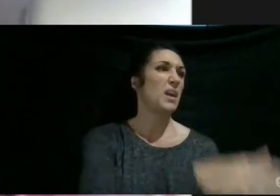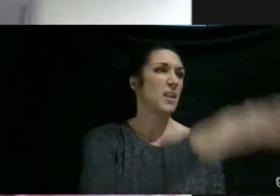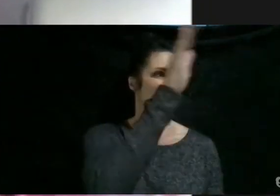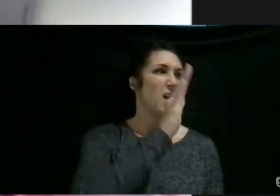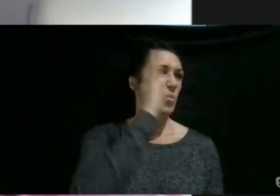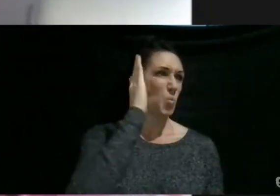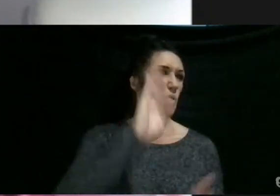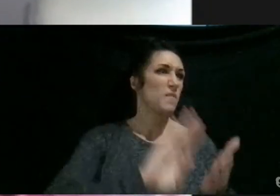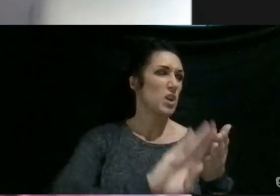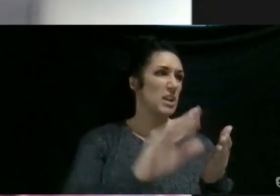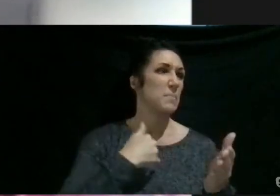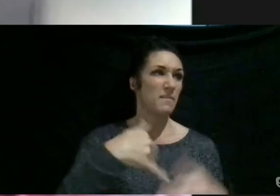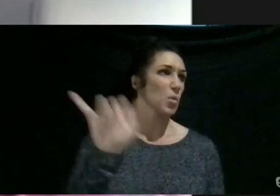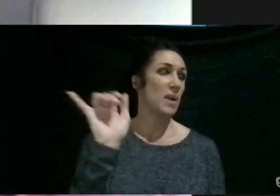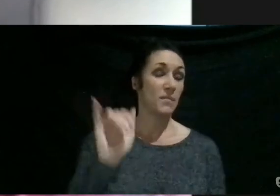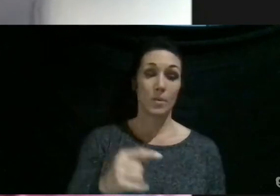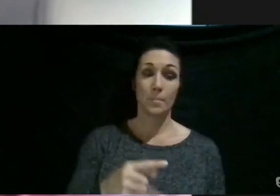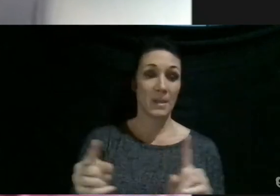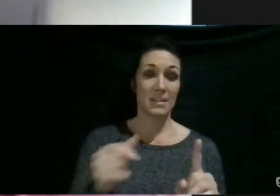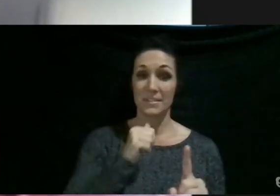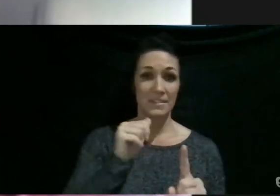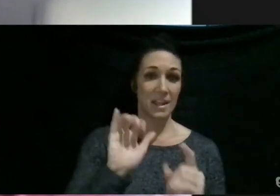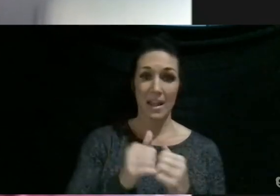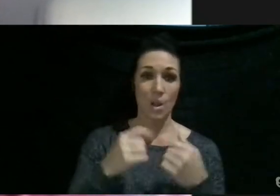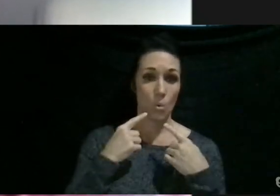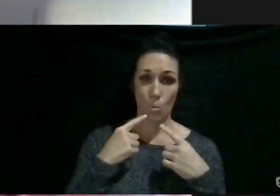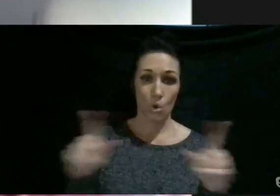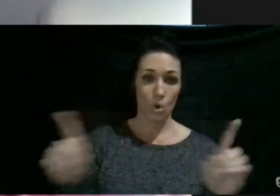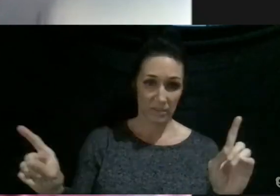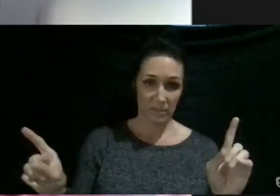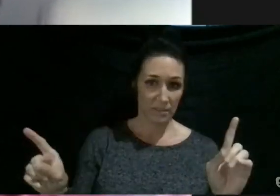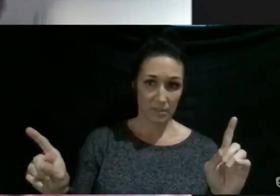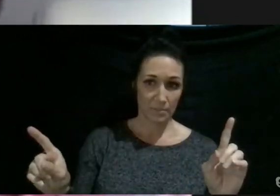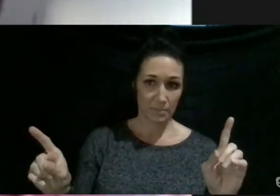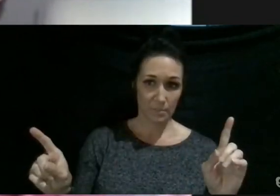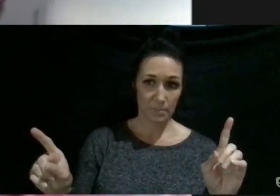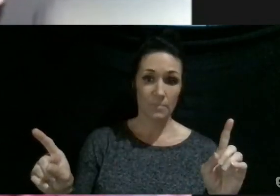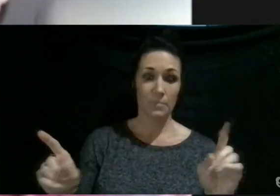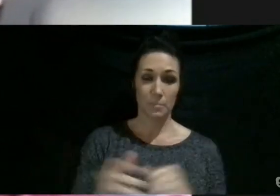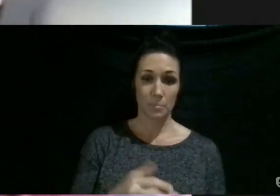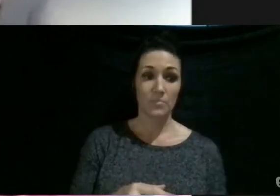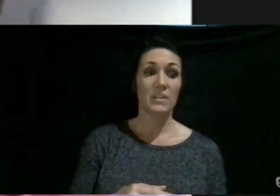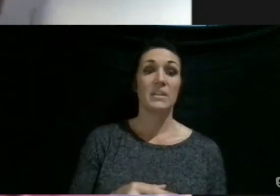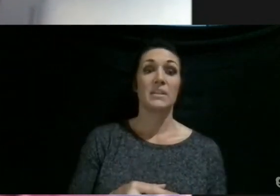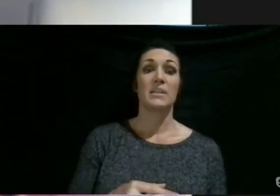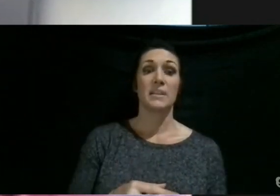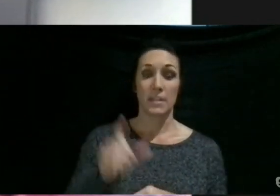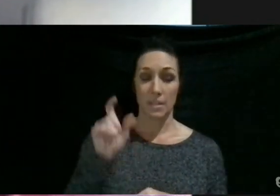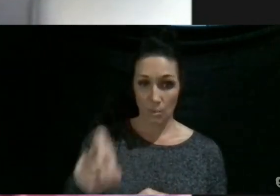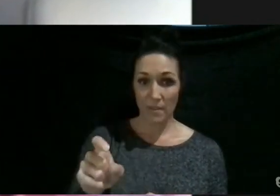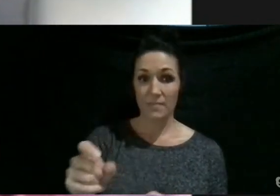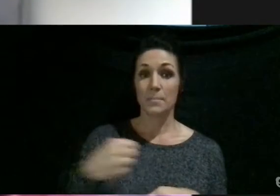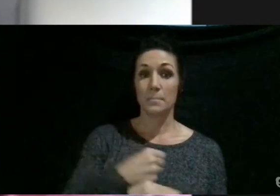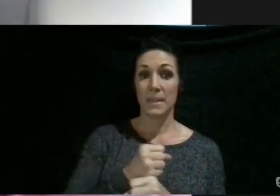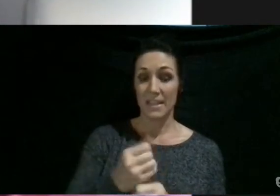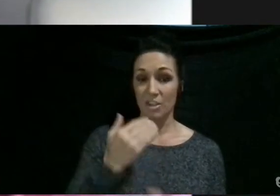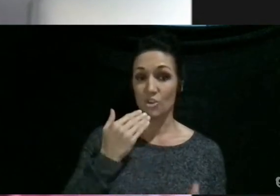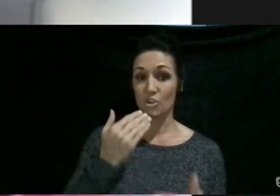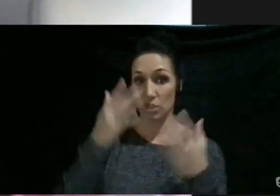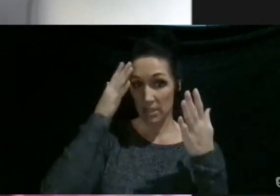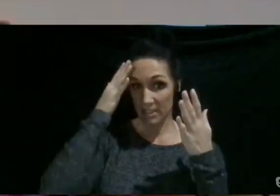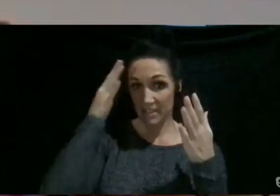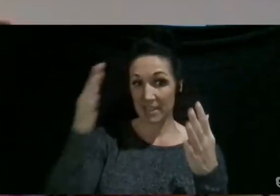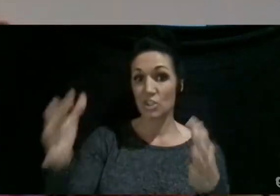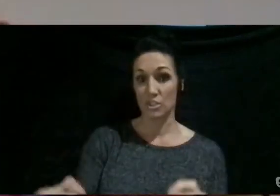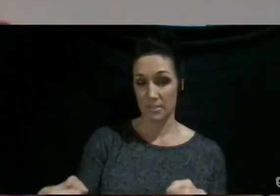forgive me. It's whatever, but it's not how it works. Because if you're truly following God, then you're going to, you're going to make the good decision, good decisions, even in the